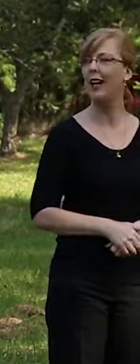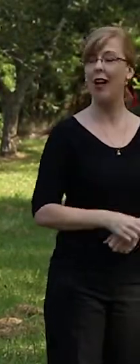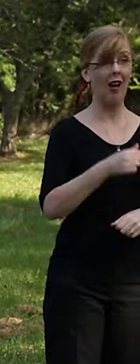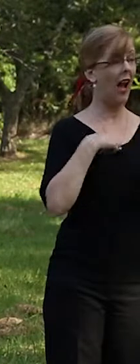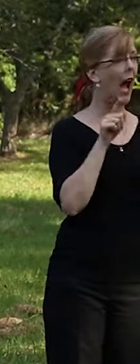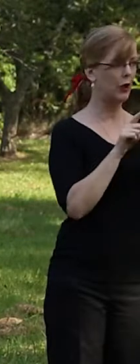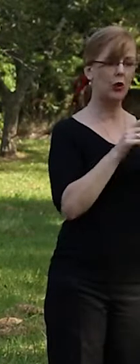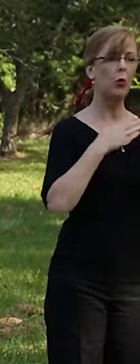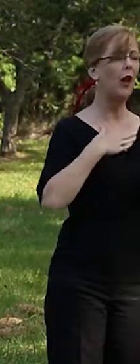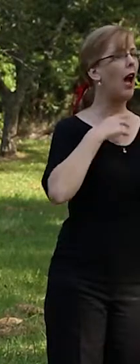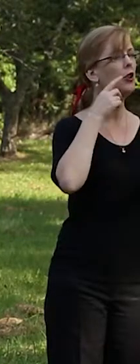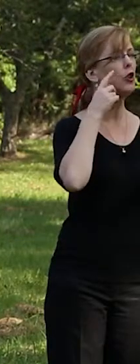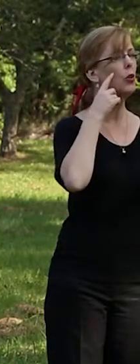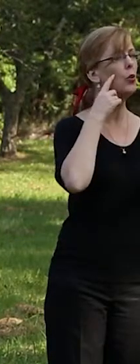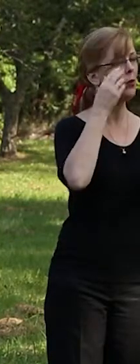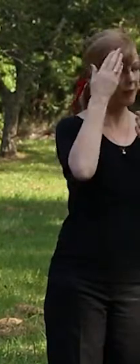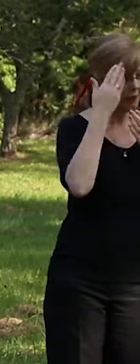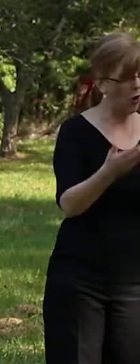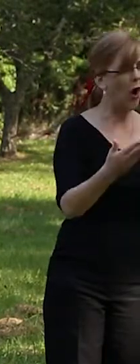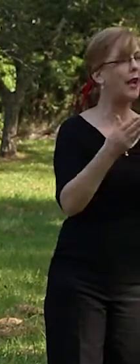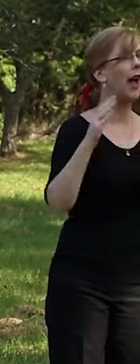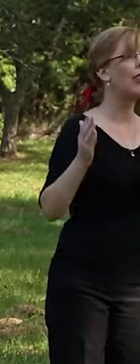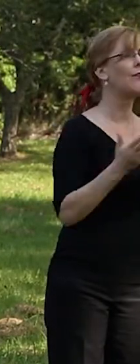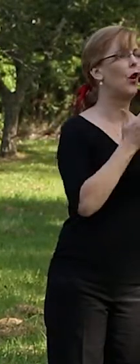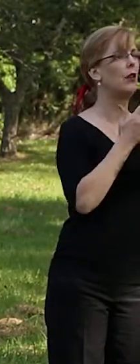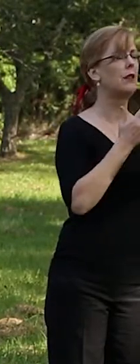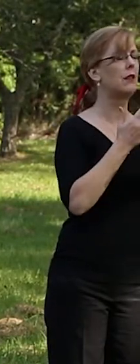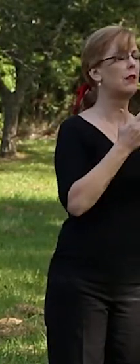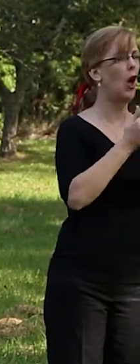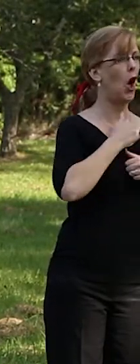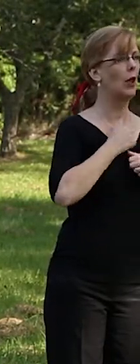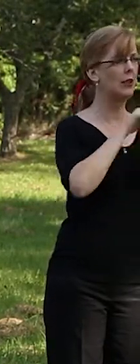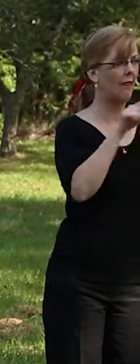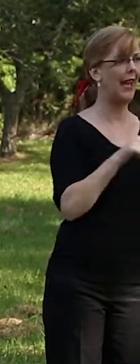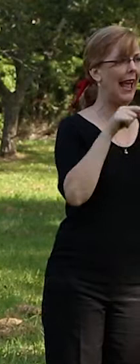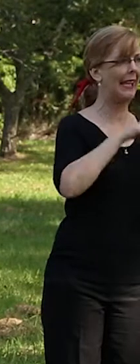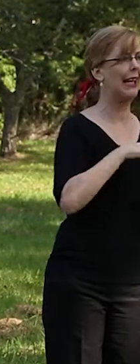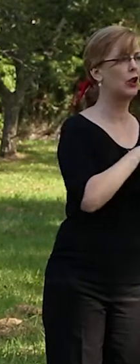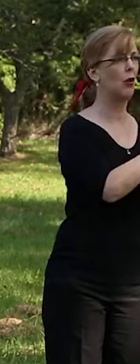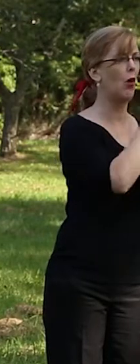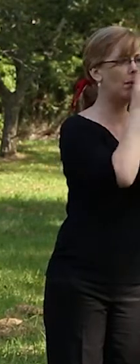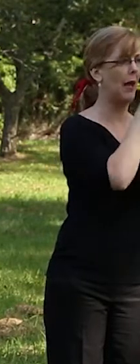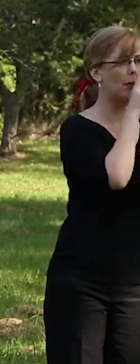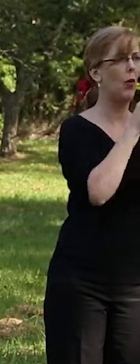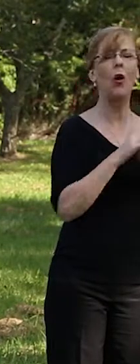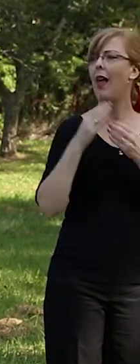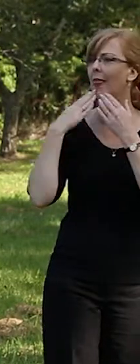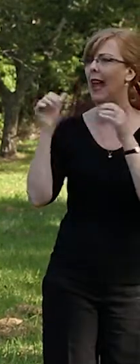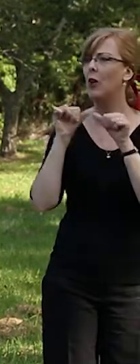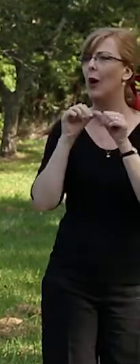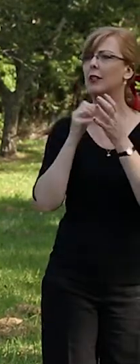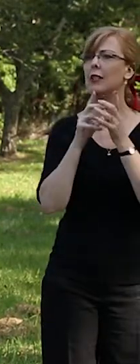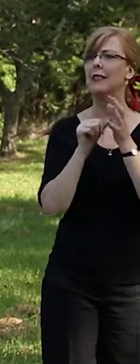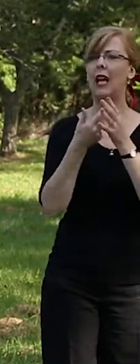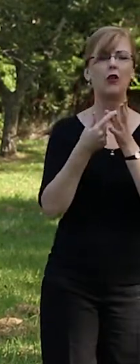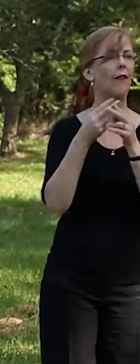would like to acknowledge the traditional owners of the land that we're meeting on, the Dharug people, and thank you, Anastasia, for your welcome to country. I am a proud Wabundjer woman